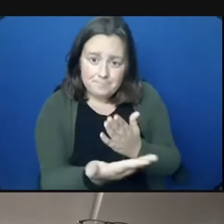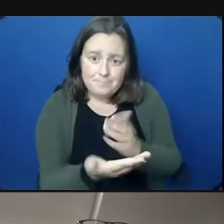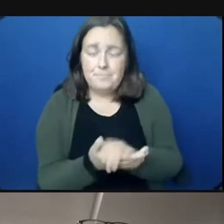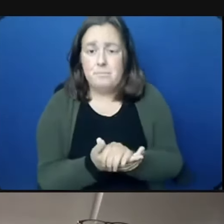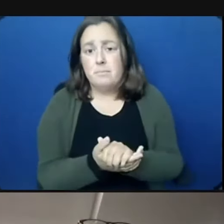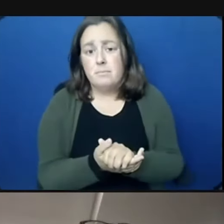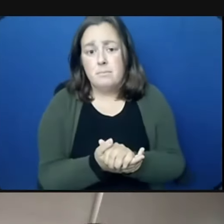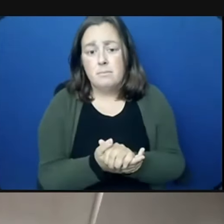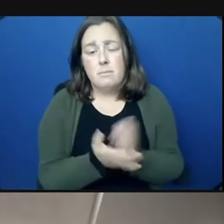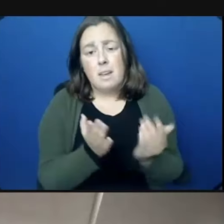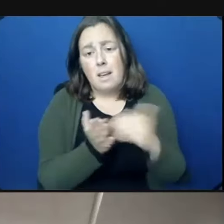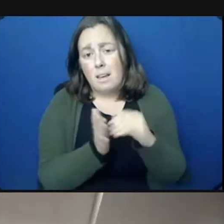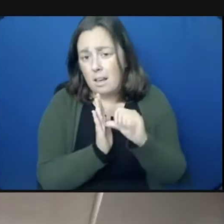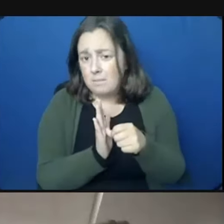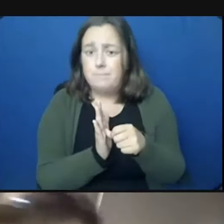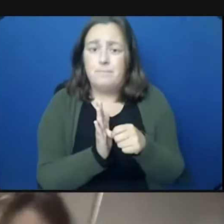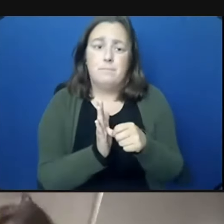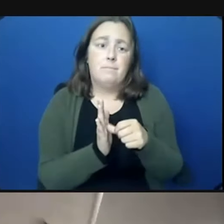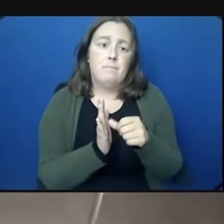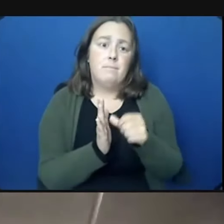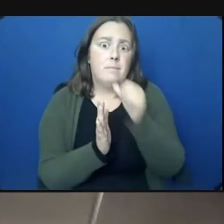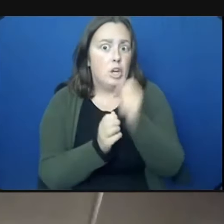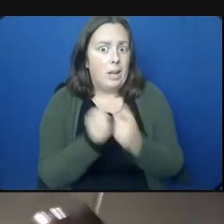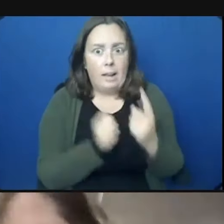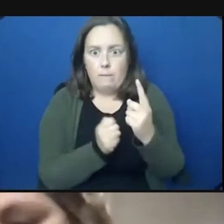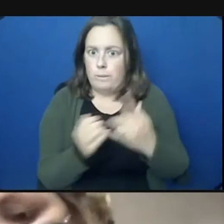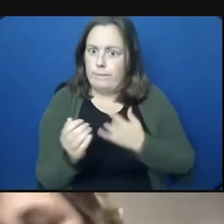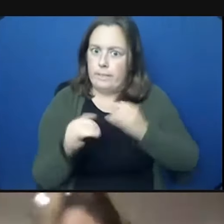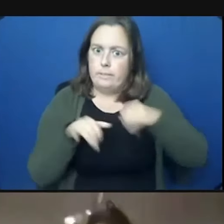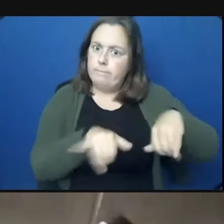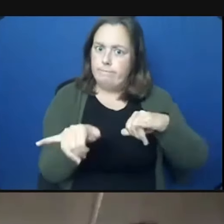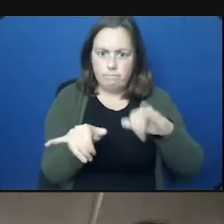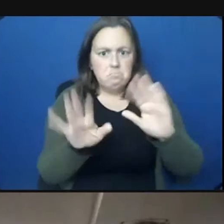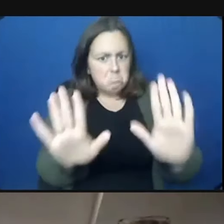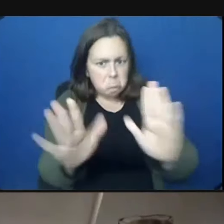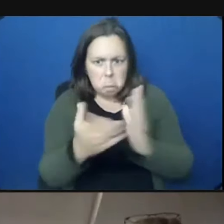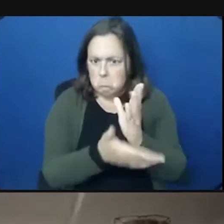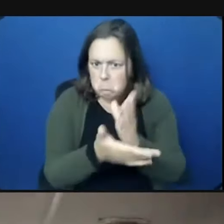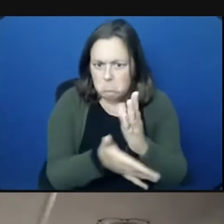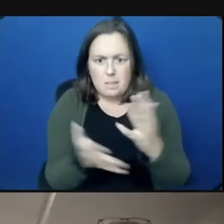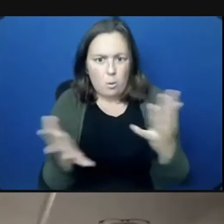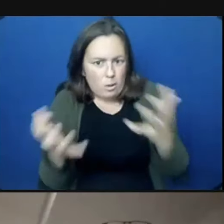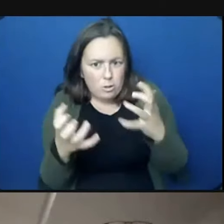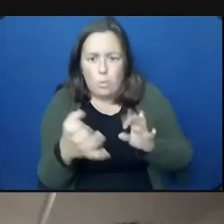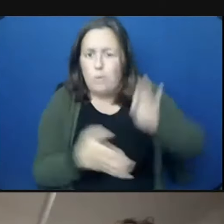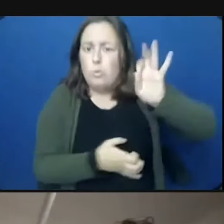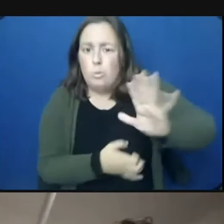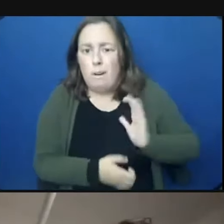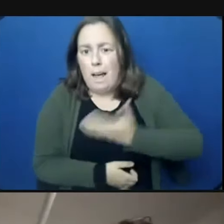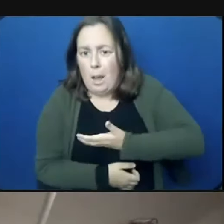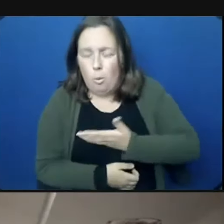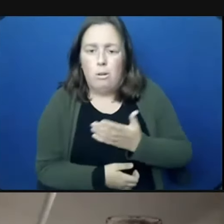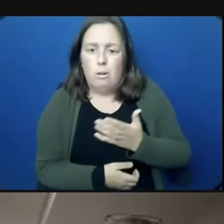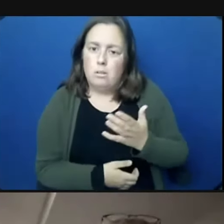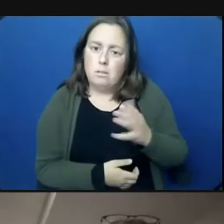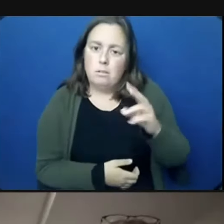And again, we know that not everyone feels the same way, and that's okay. We just want to be able to have our voices heard. So we appreciate